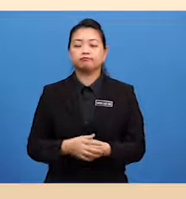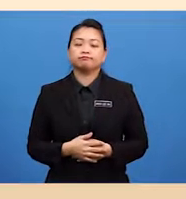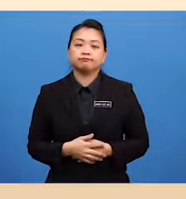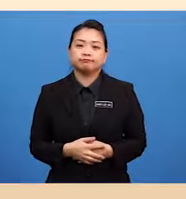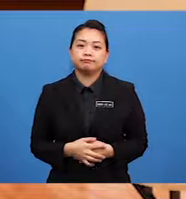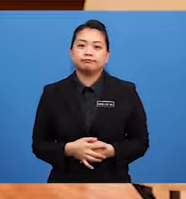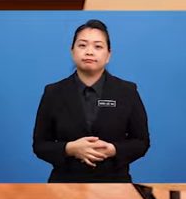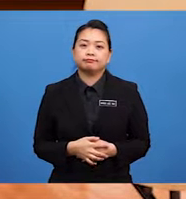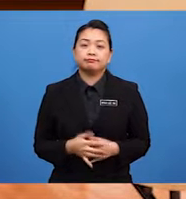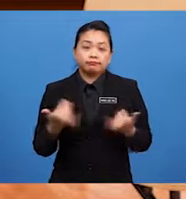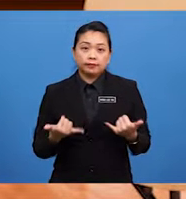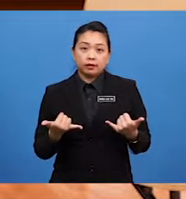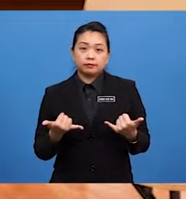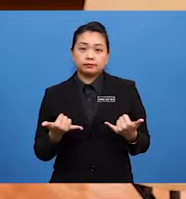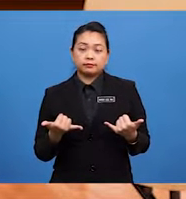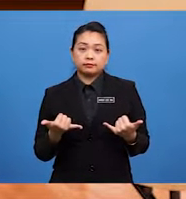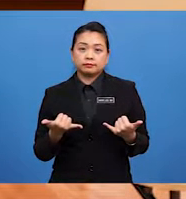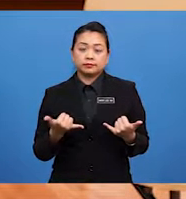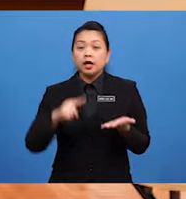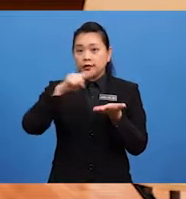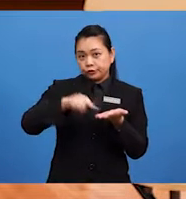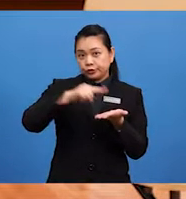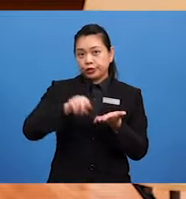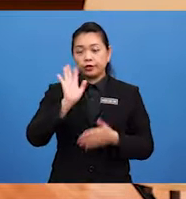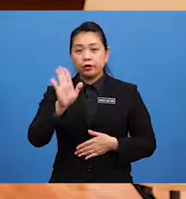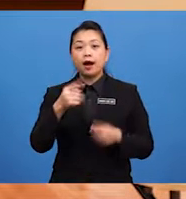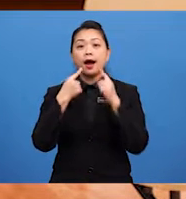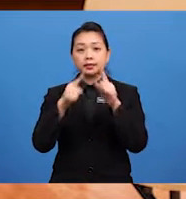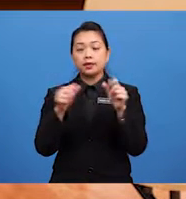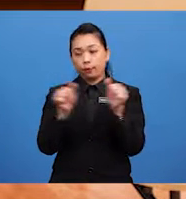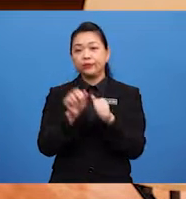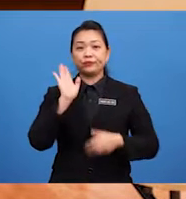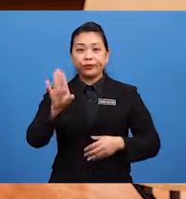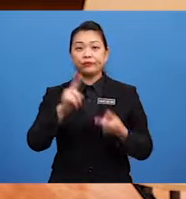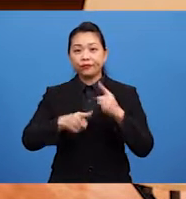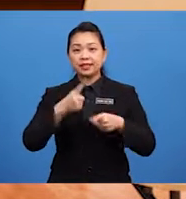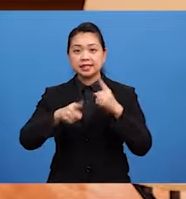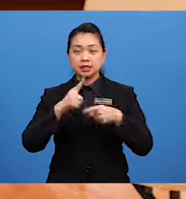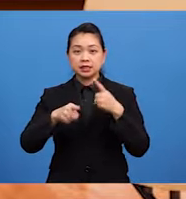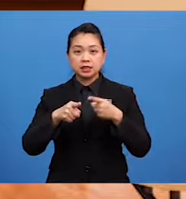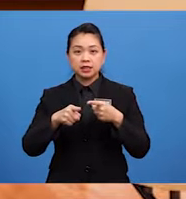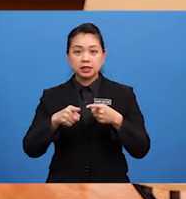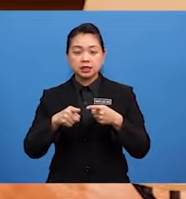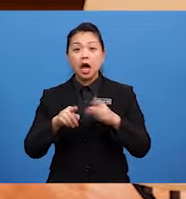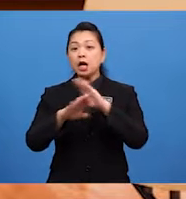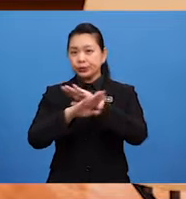Now Check your answers With your friends Don't forget To